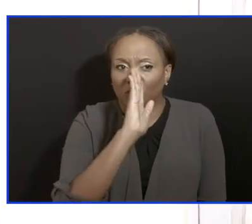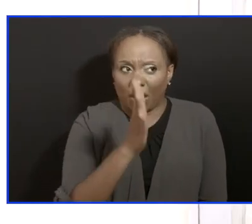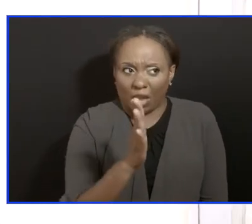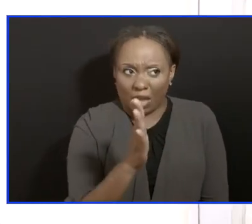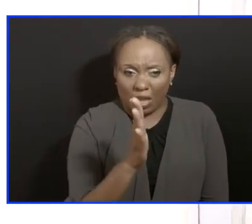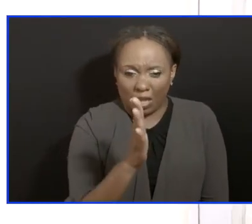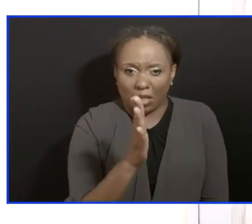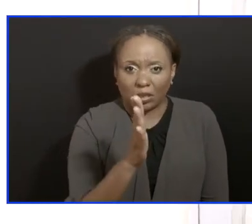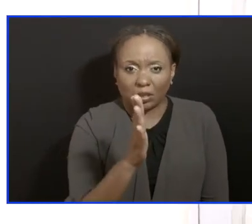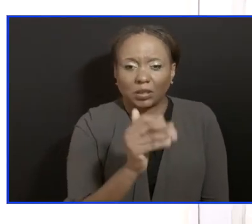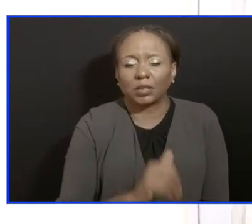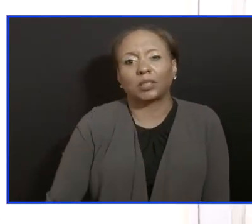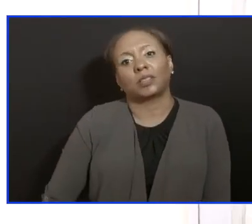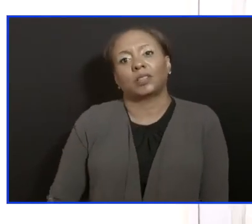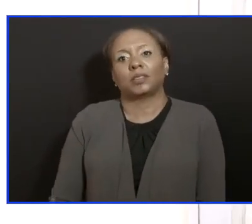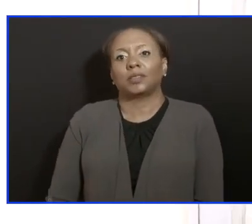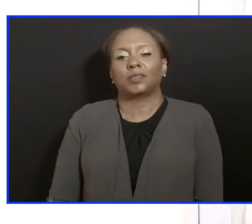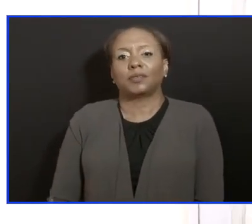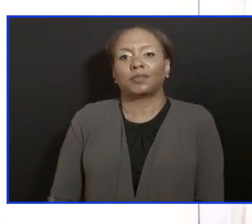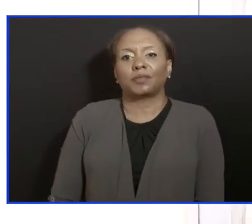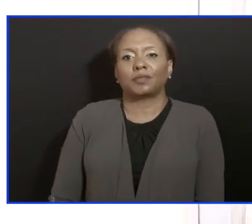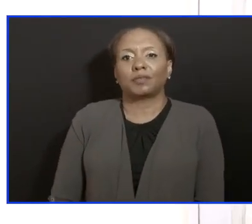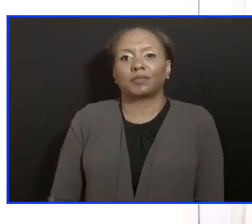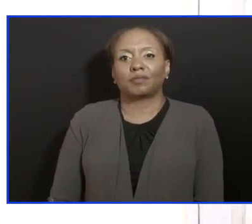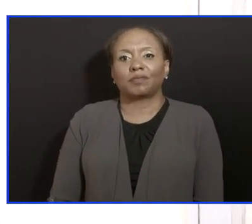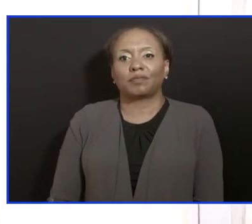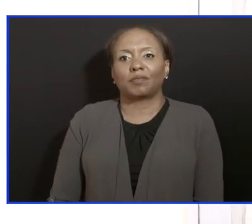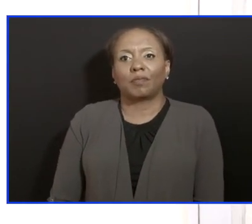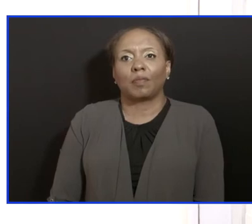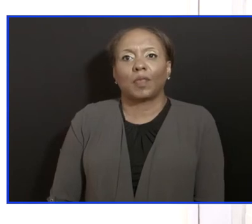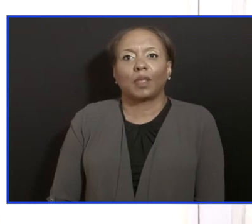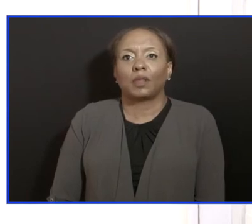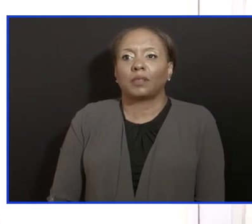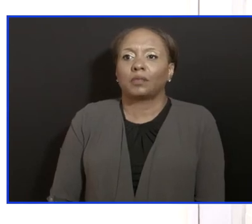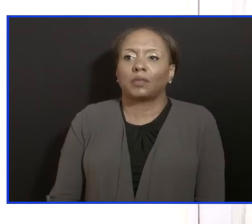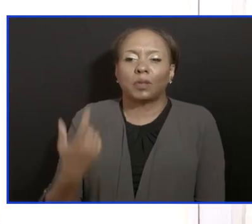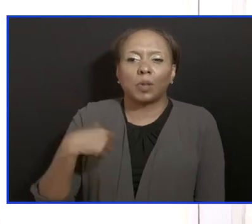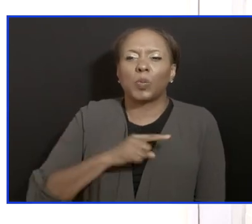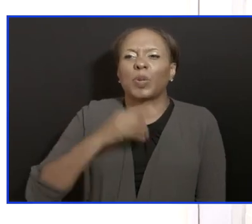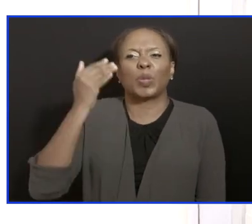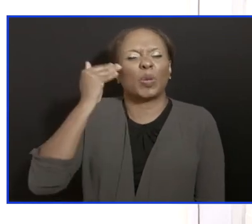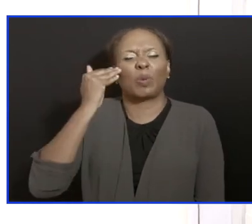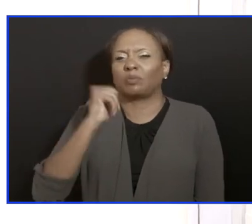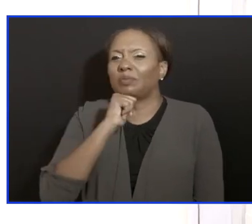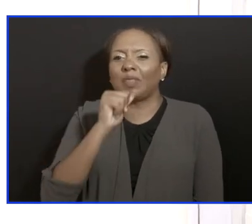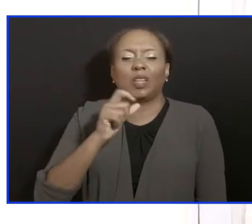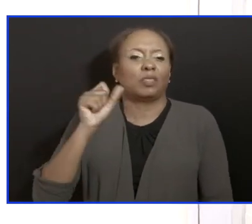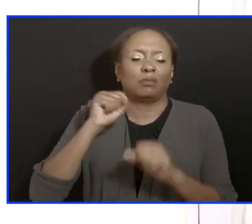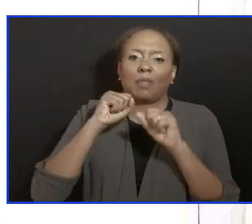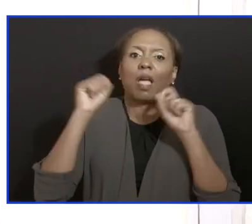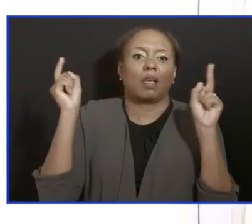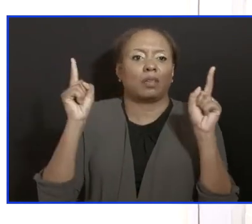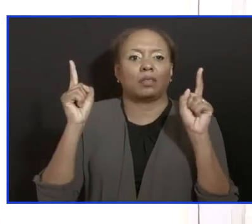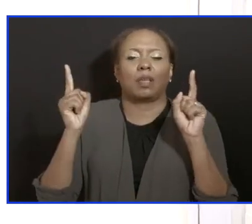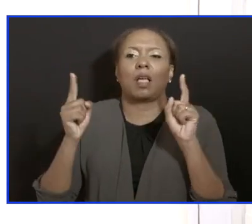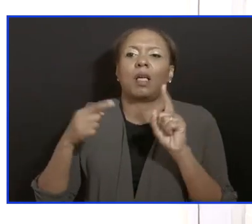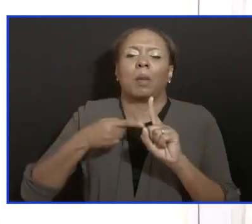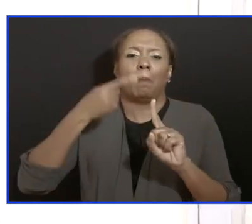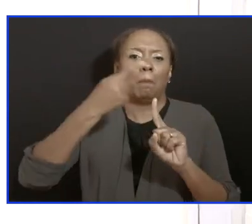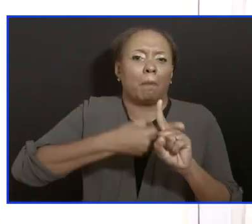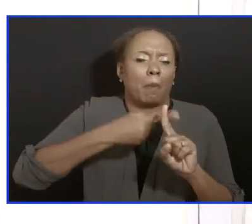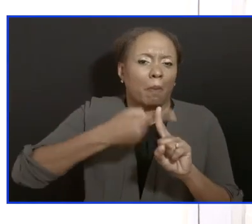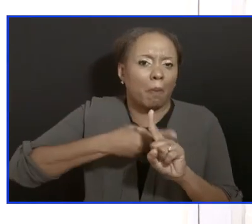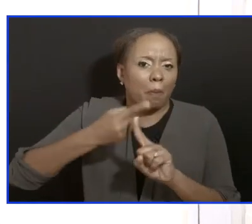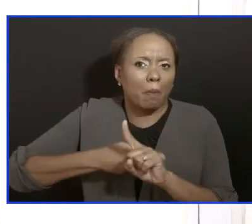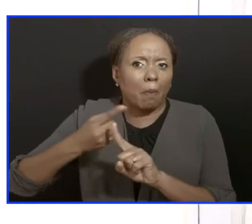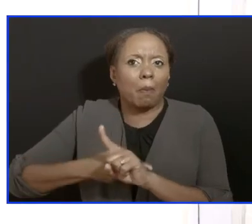always that we are not to be surprised by what we expect. And over the course of the last few months, we've been preparing the